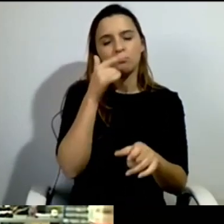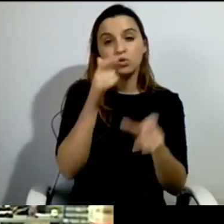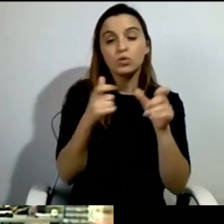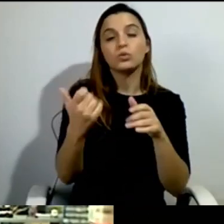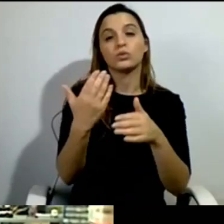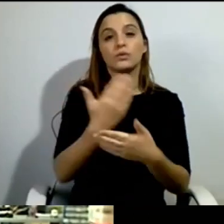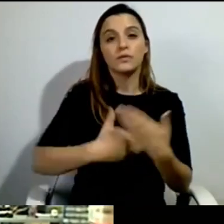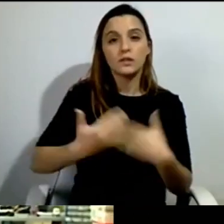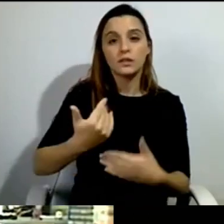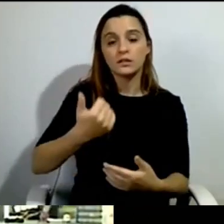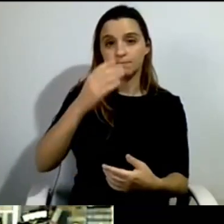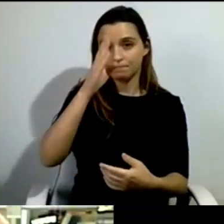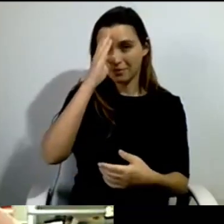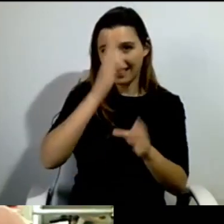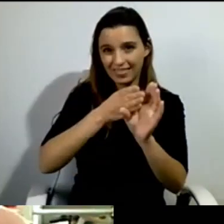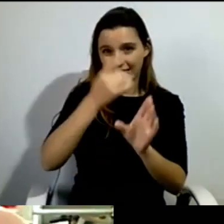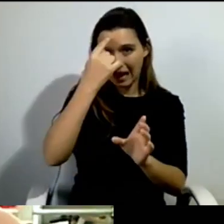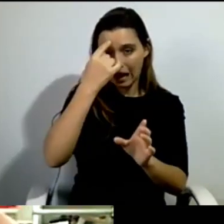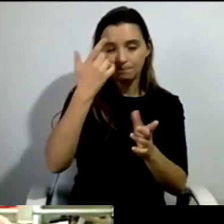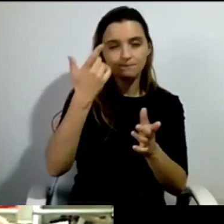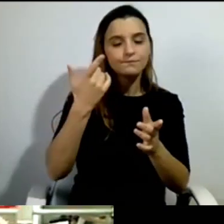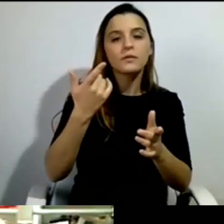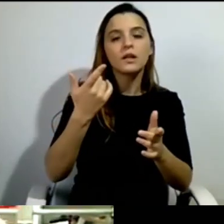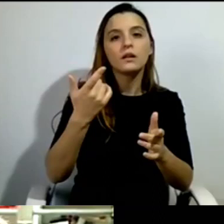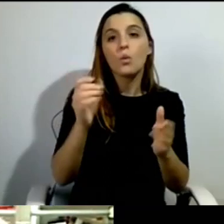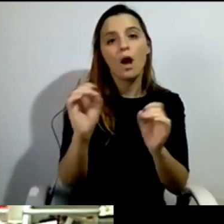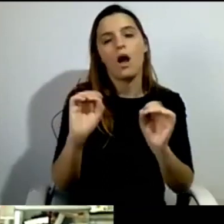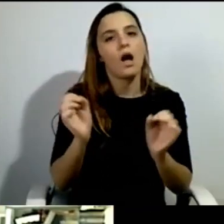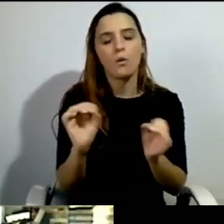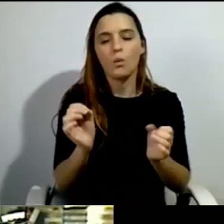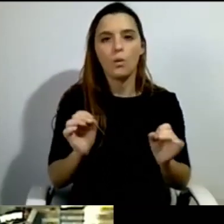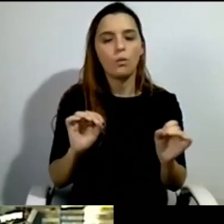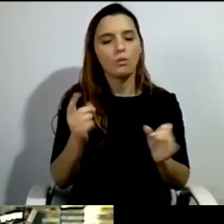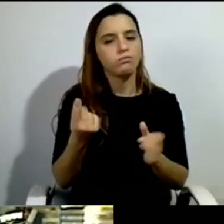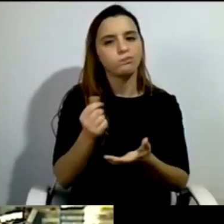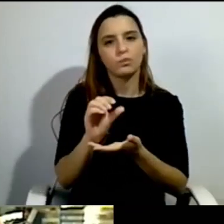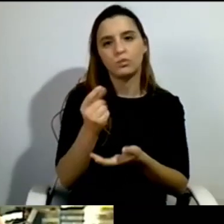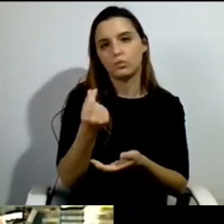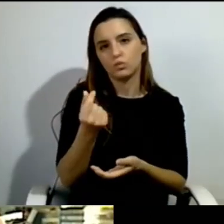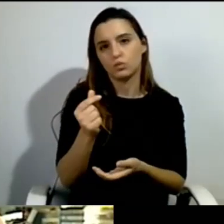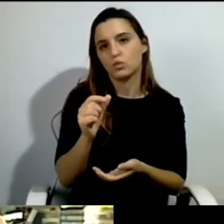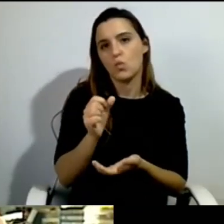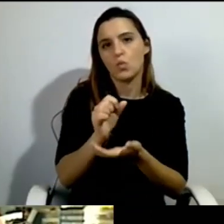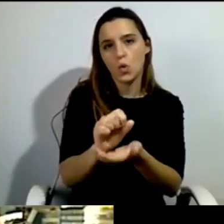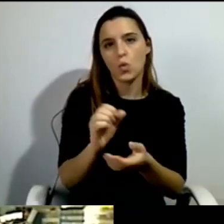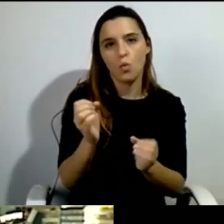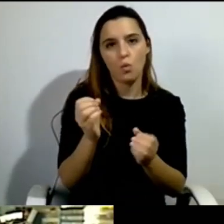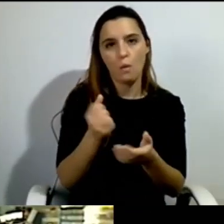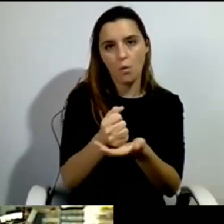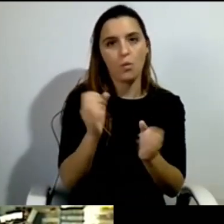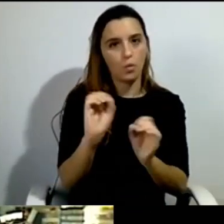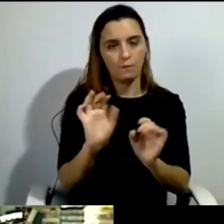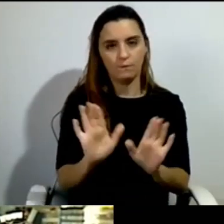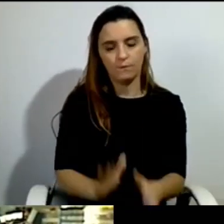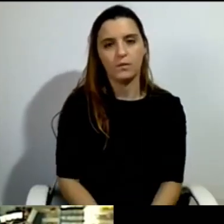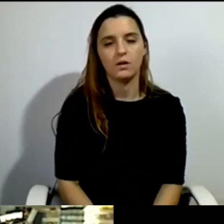while we were working was that the organization of the people with psychiatric disabilities